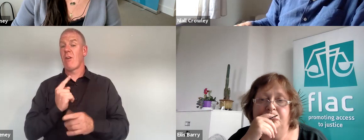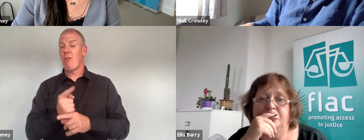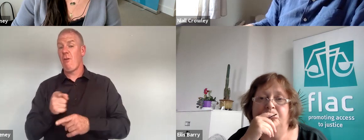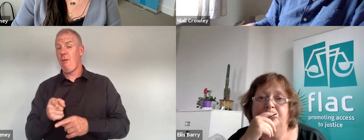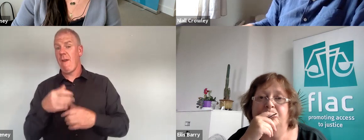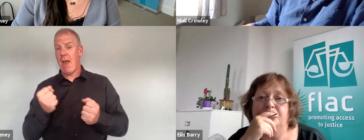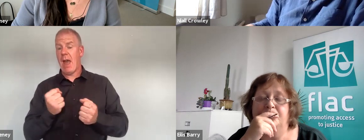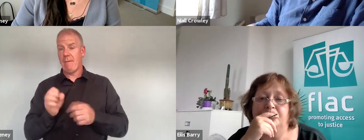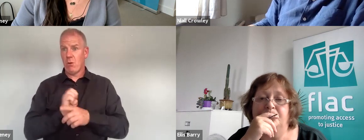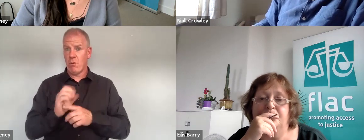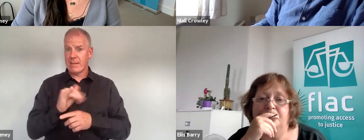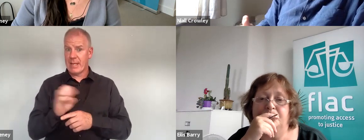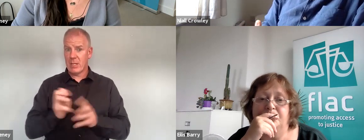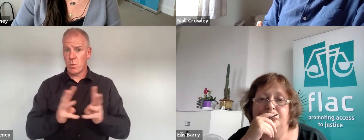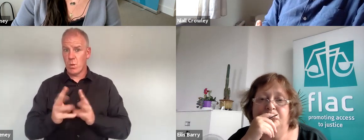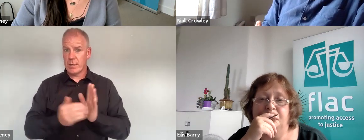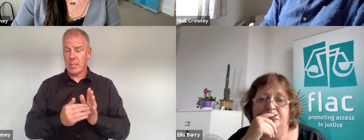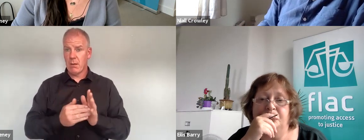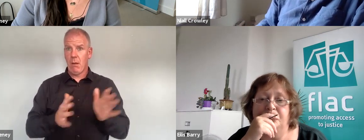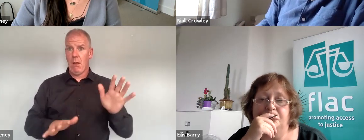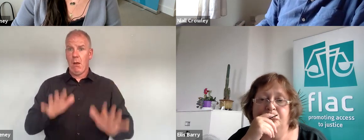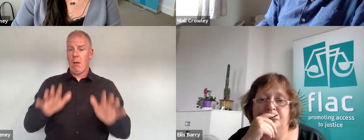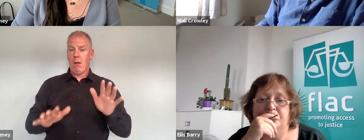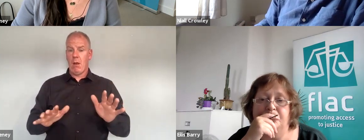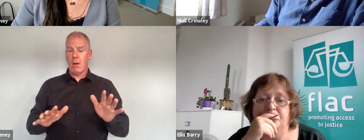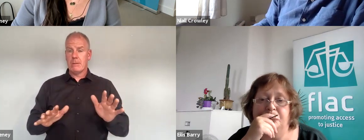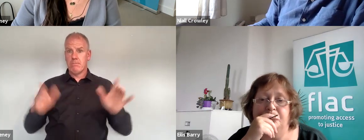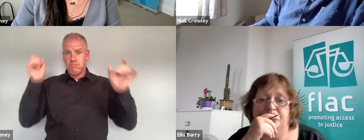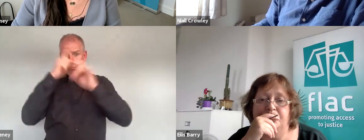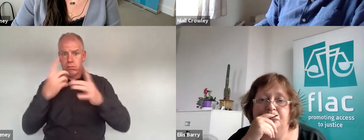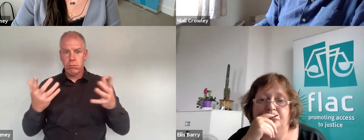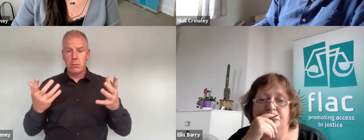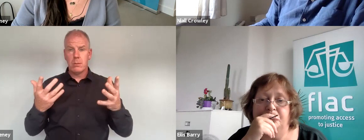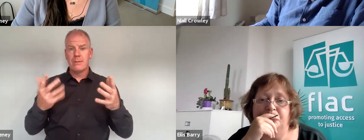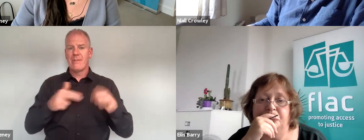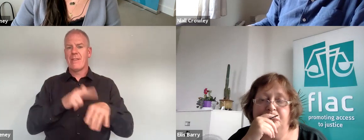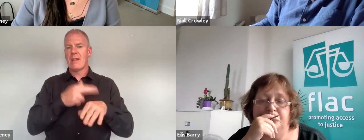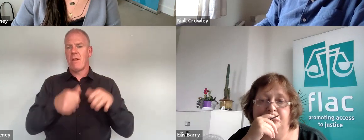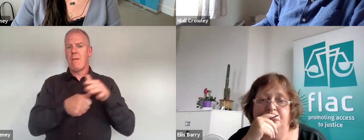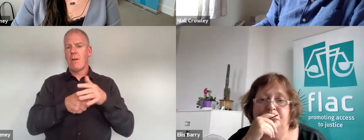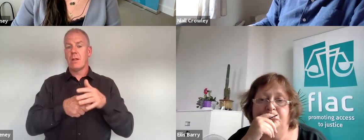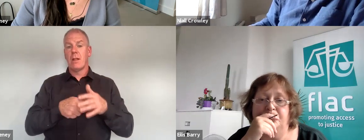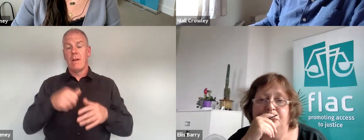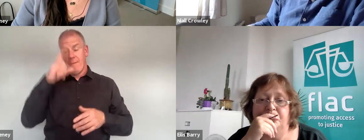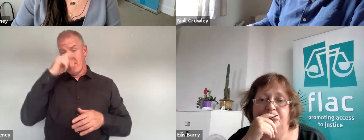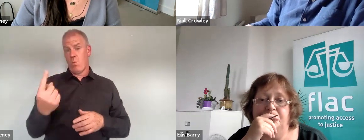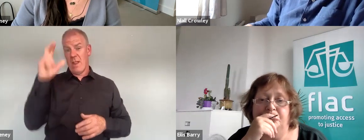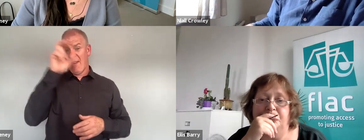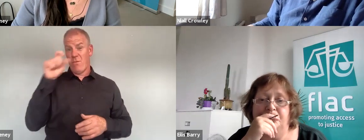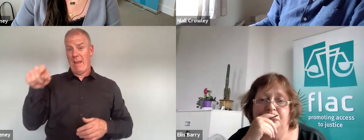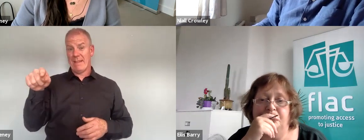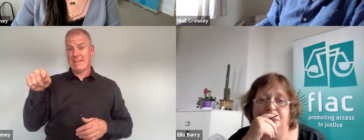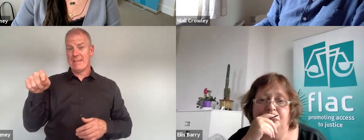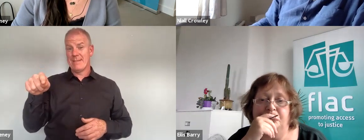significant levels of case work but suddenly found themselves in difficulties with the national authorities France being one example in